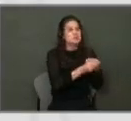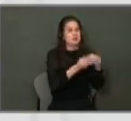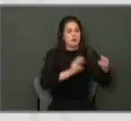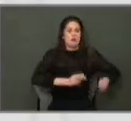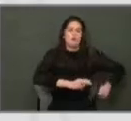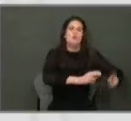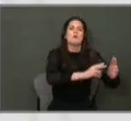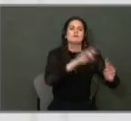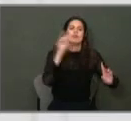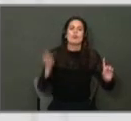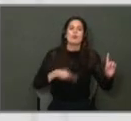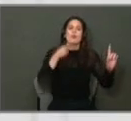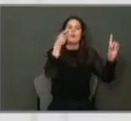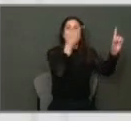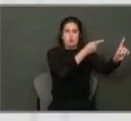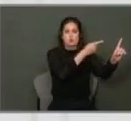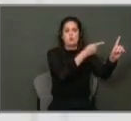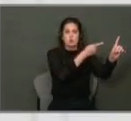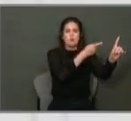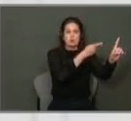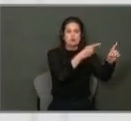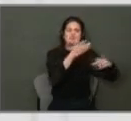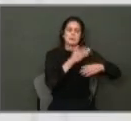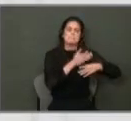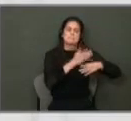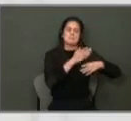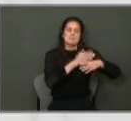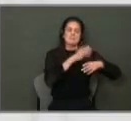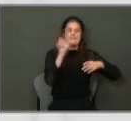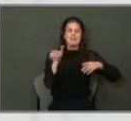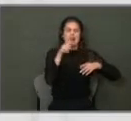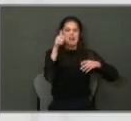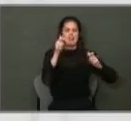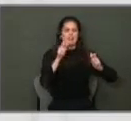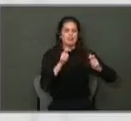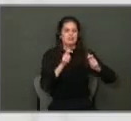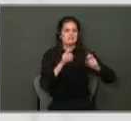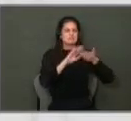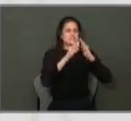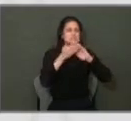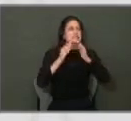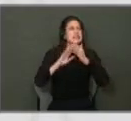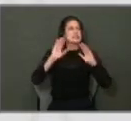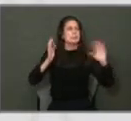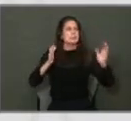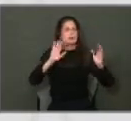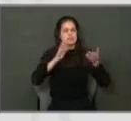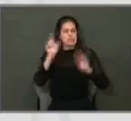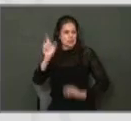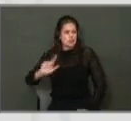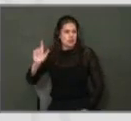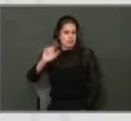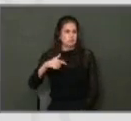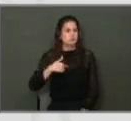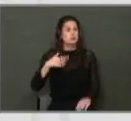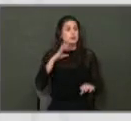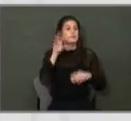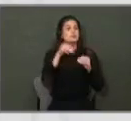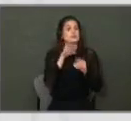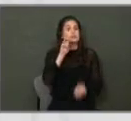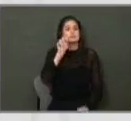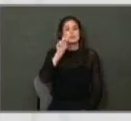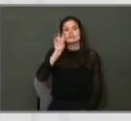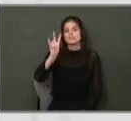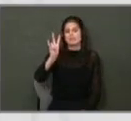and get to the end goal, which will get us to the median of where other large public library systems are at. So we'll have a total of $6.7 million